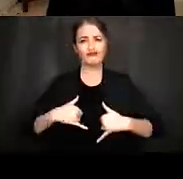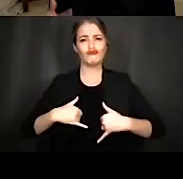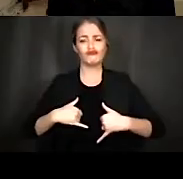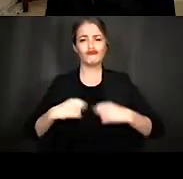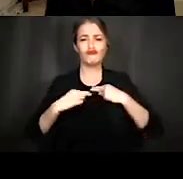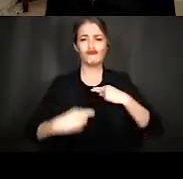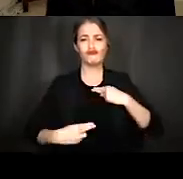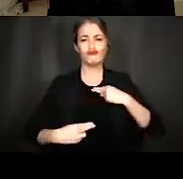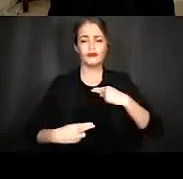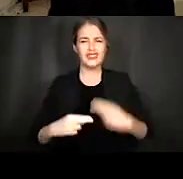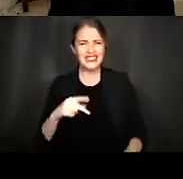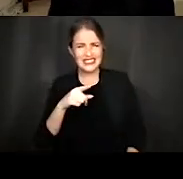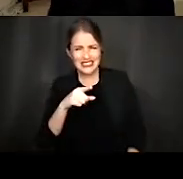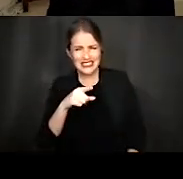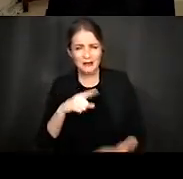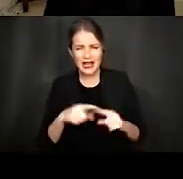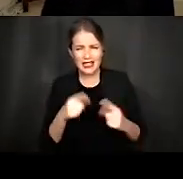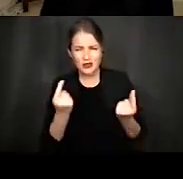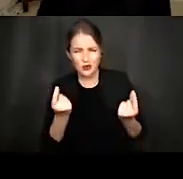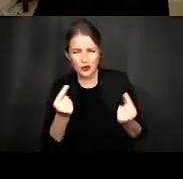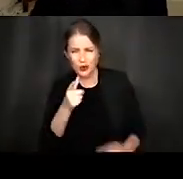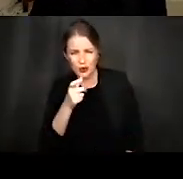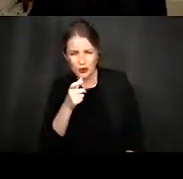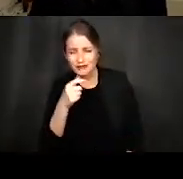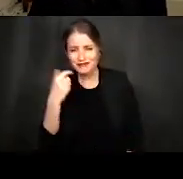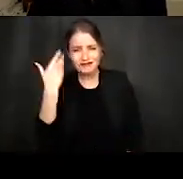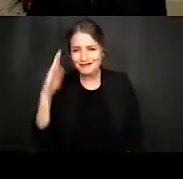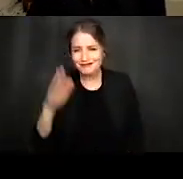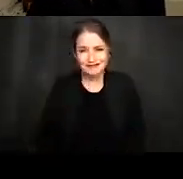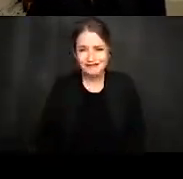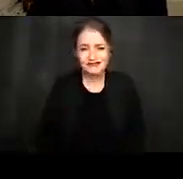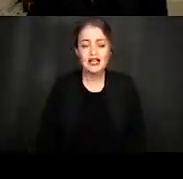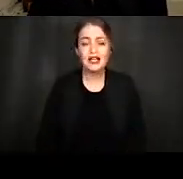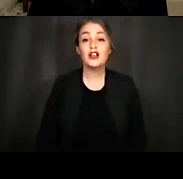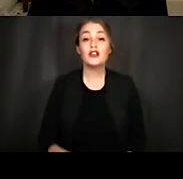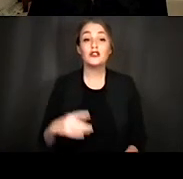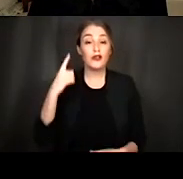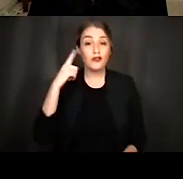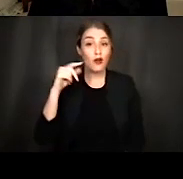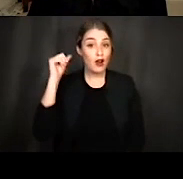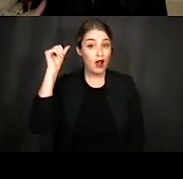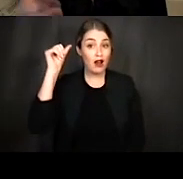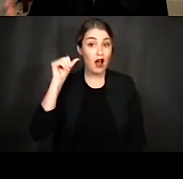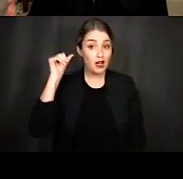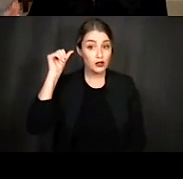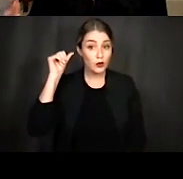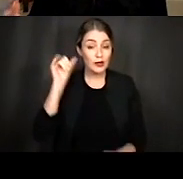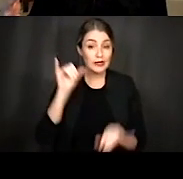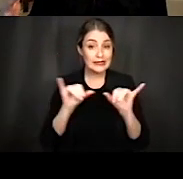he is or what he's doing. And when we consider the auditory system, this